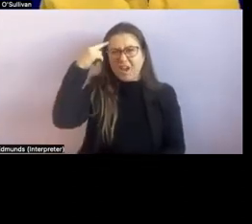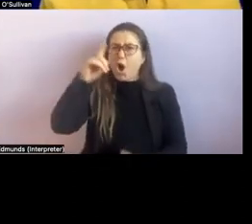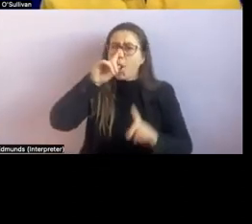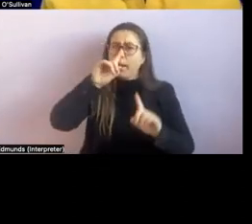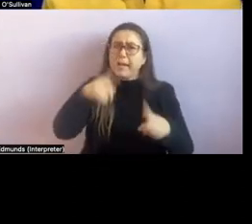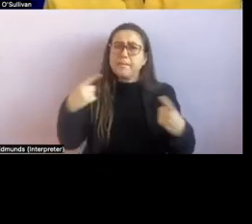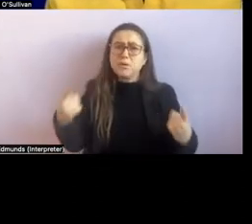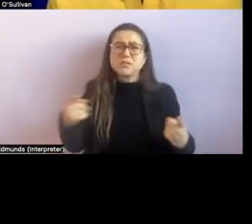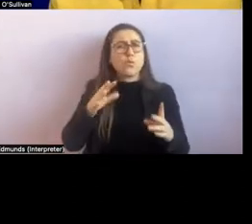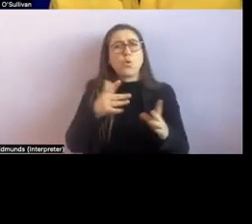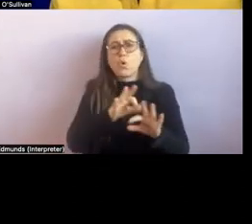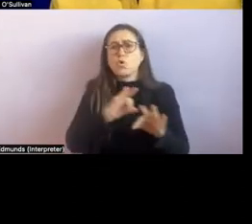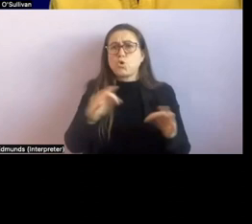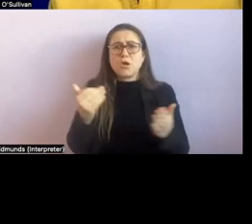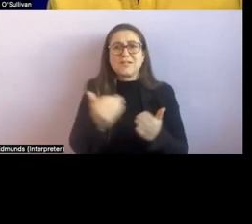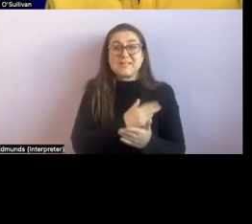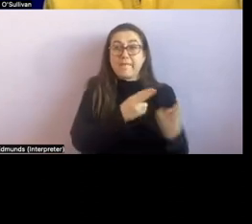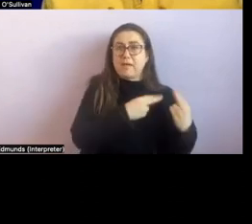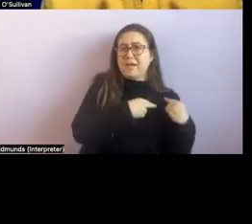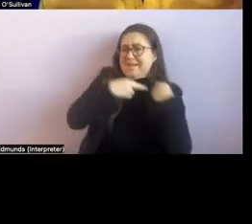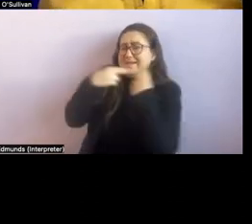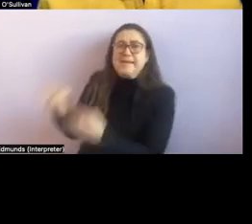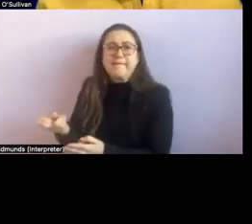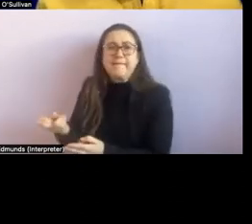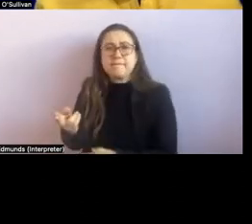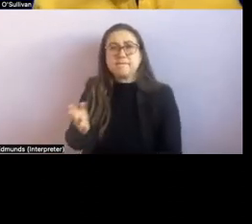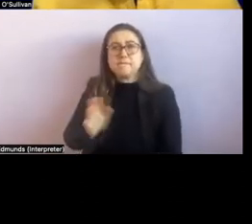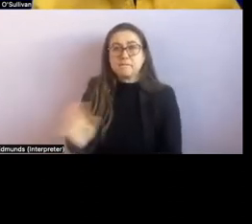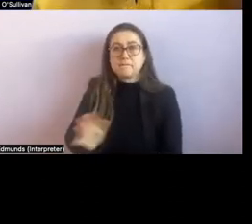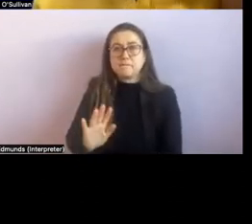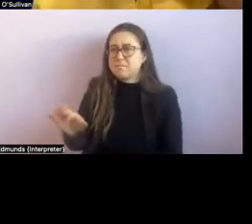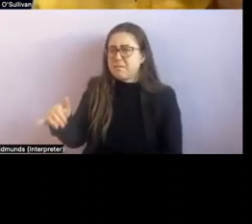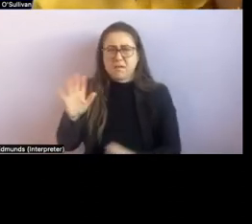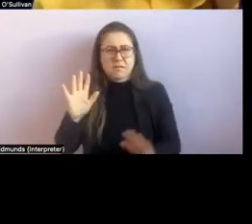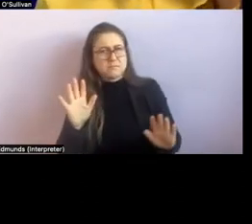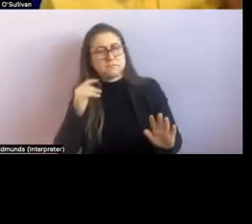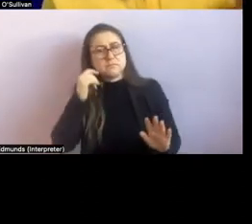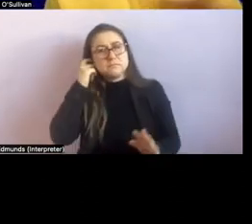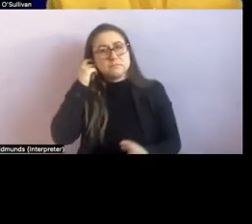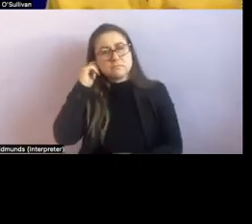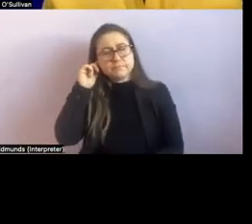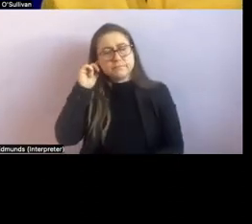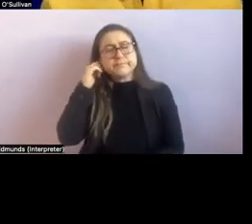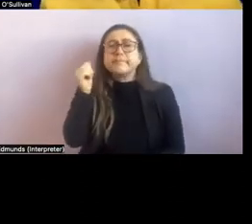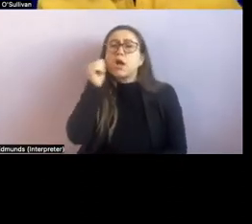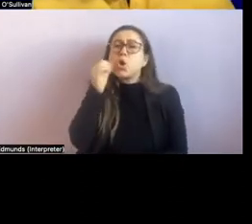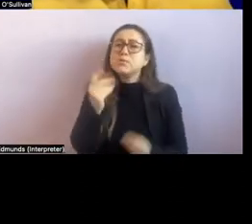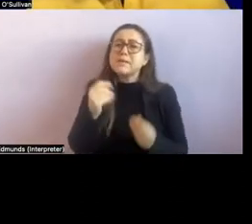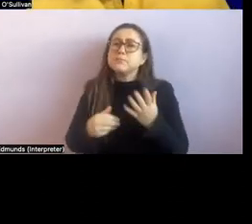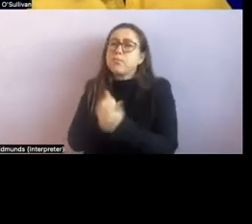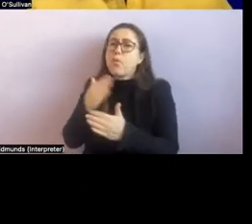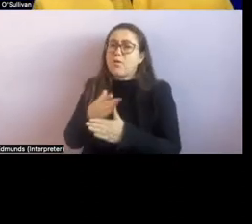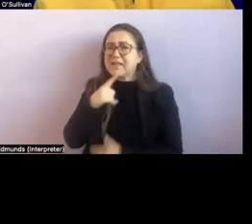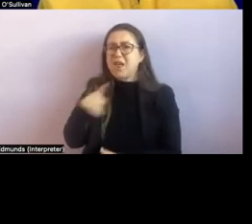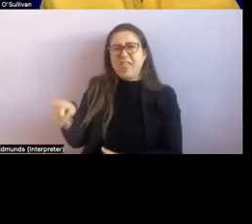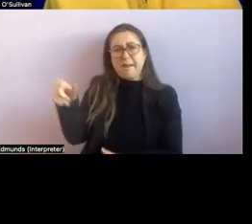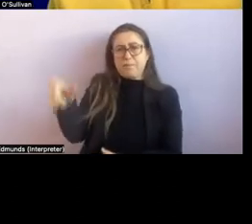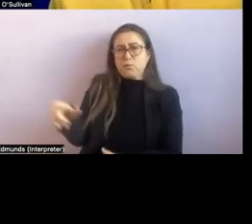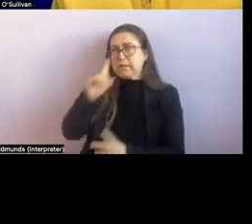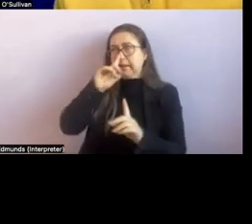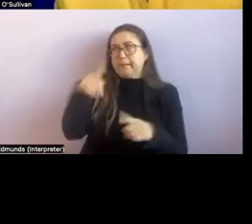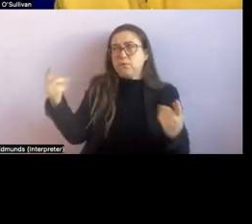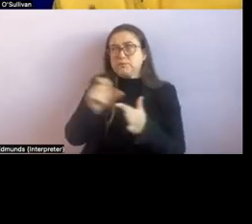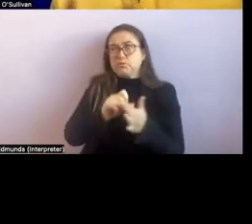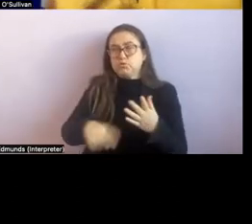a client i've been working with some people that are that may say um support workers that might say oh no that person couldn't possibly do that